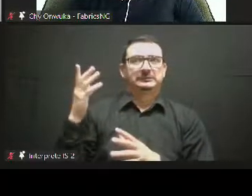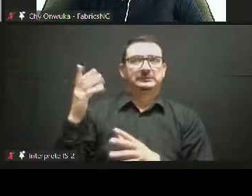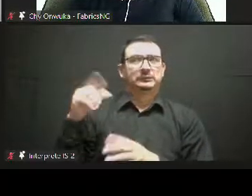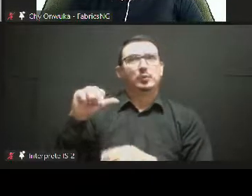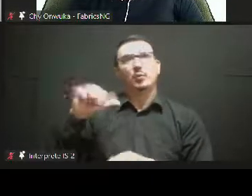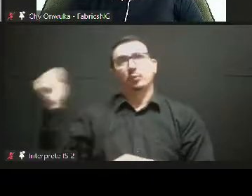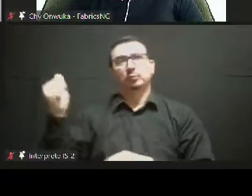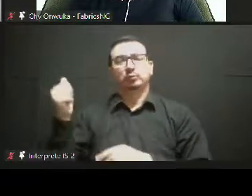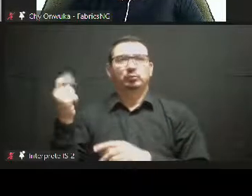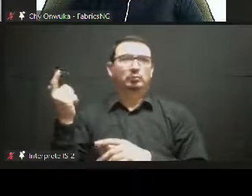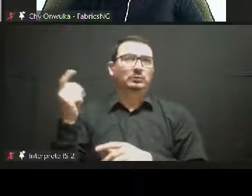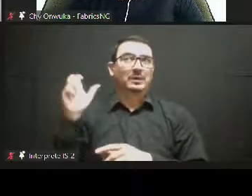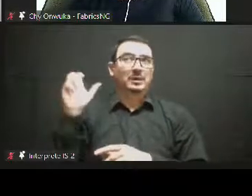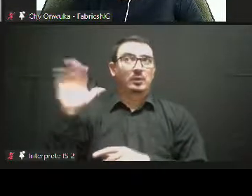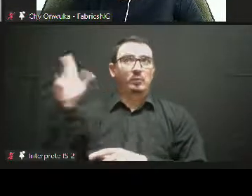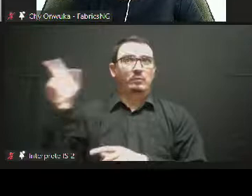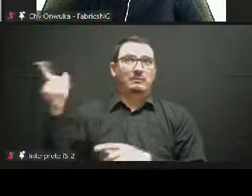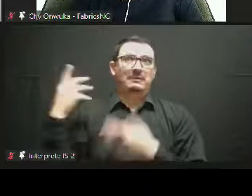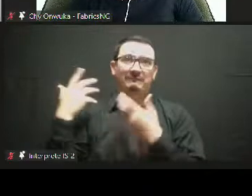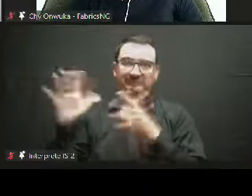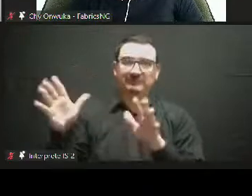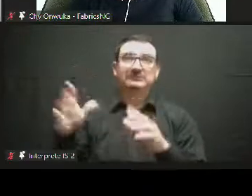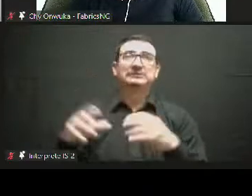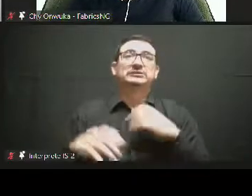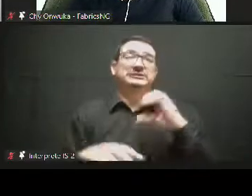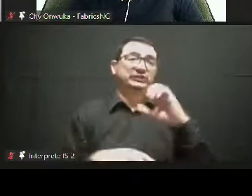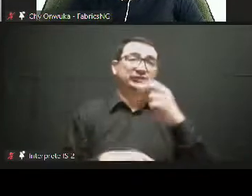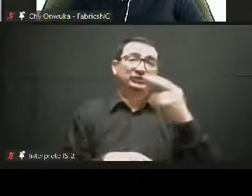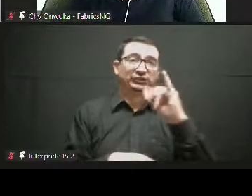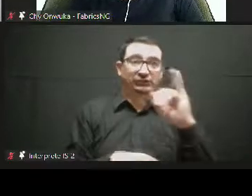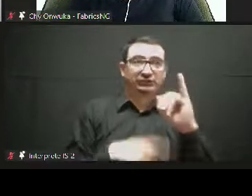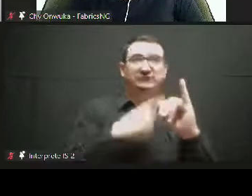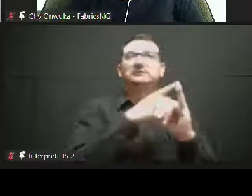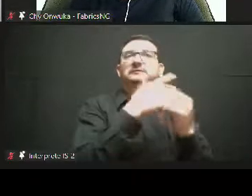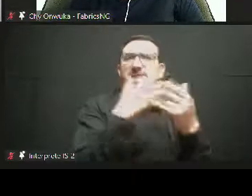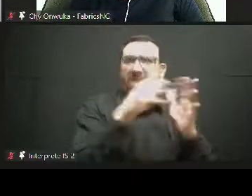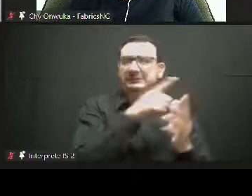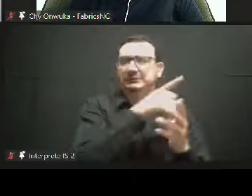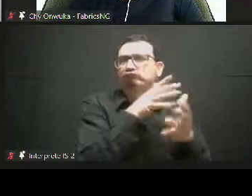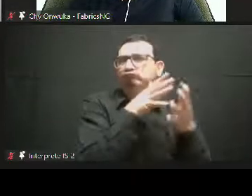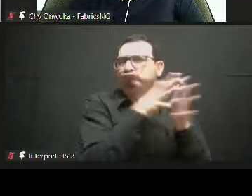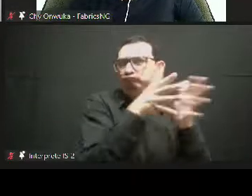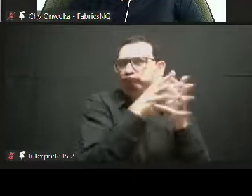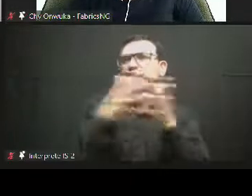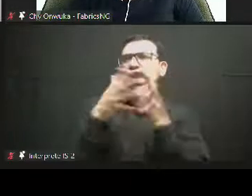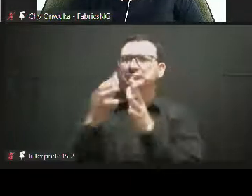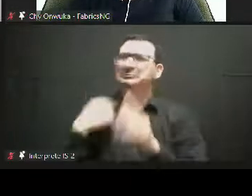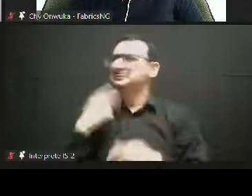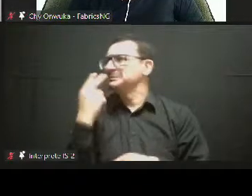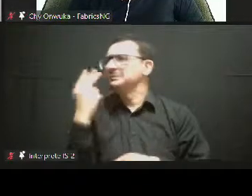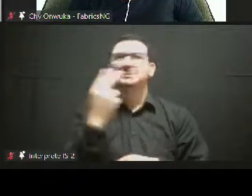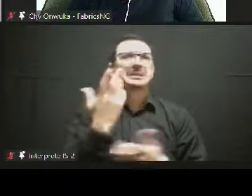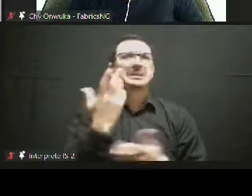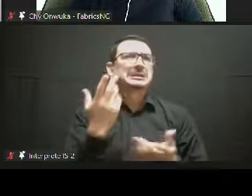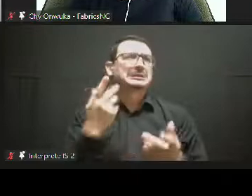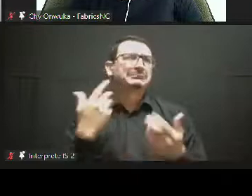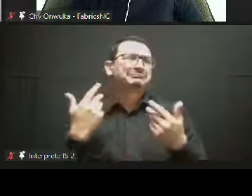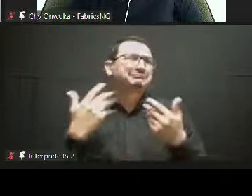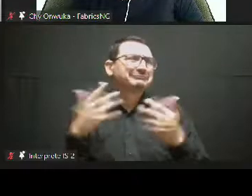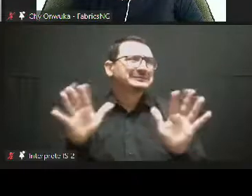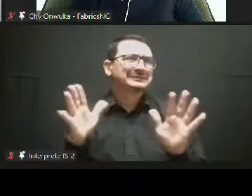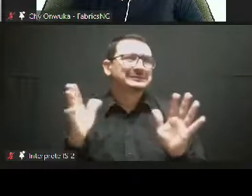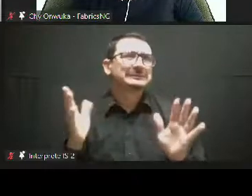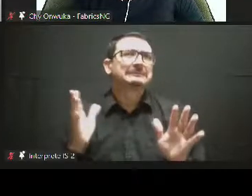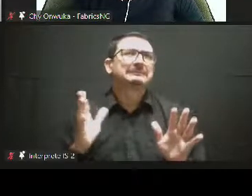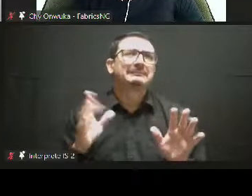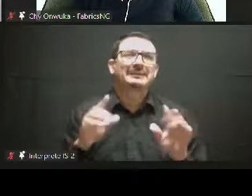from a legal perspective covered by Maureen of Aripal. So I'll go straight from to